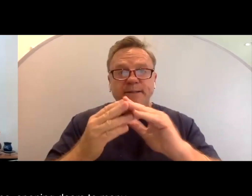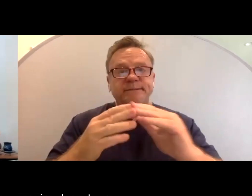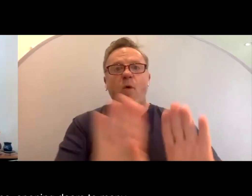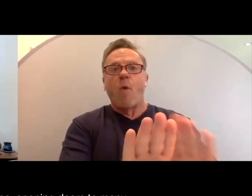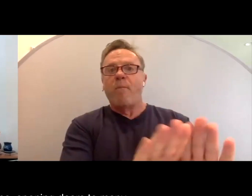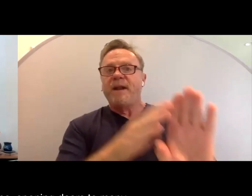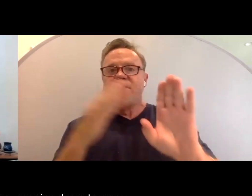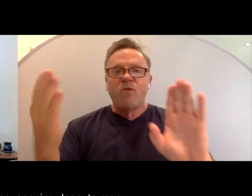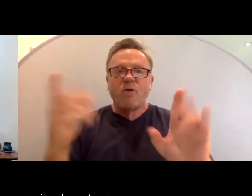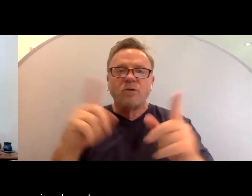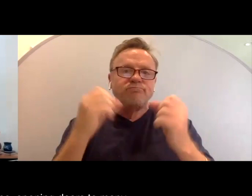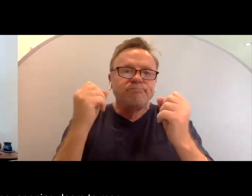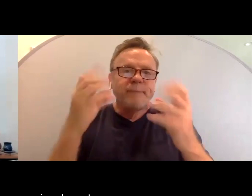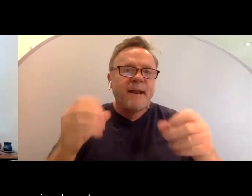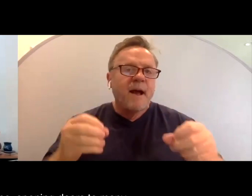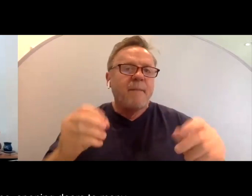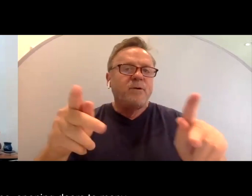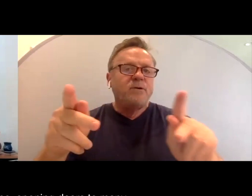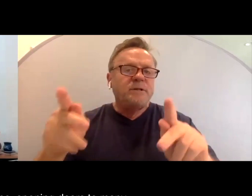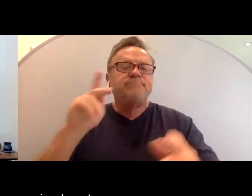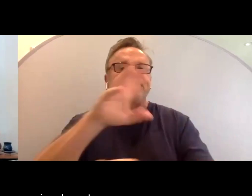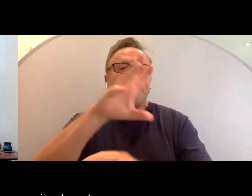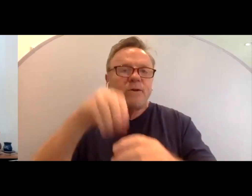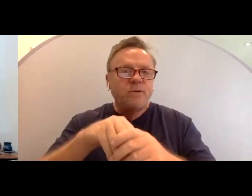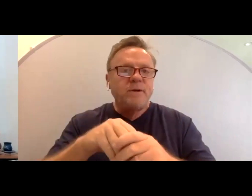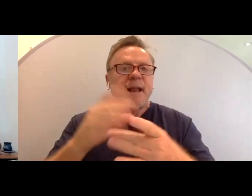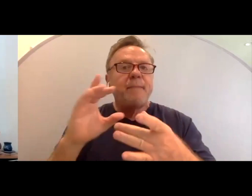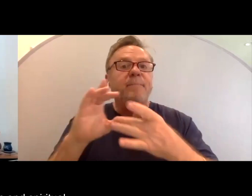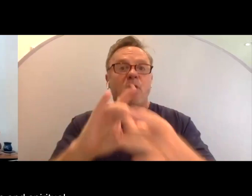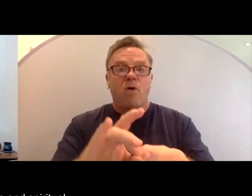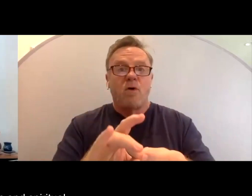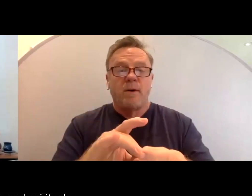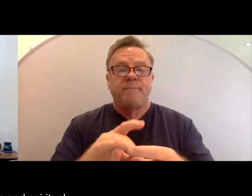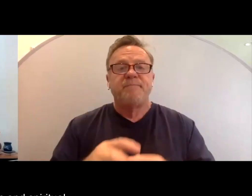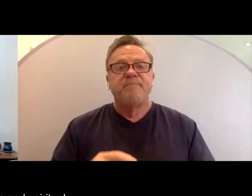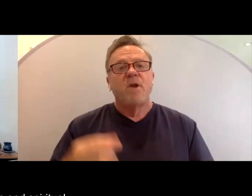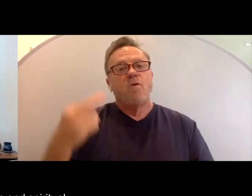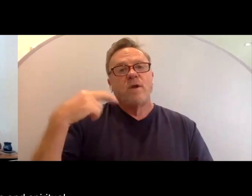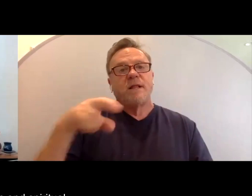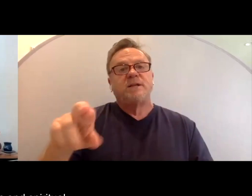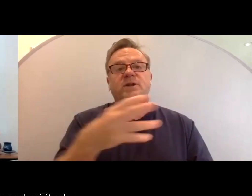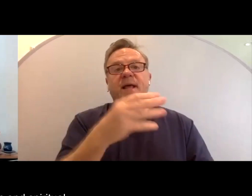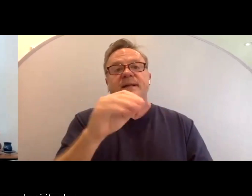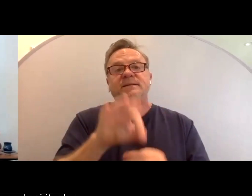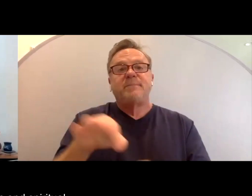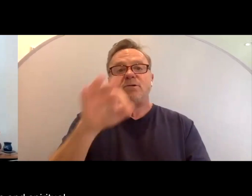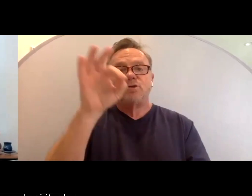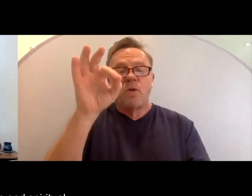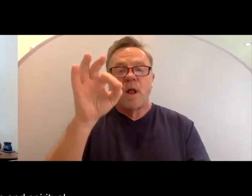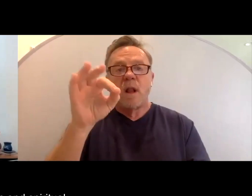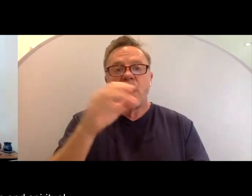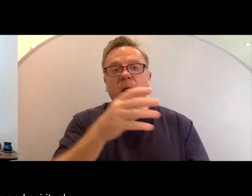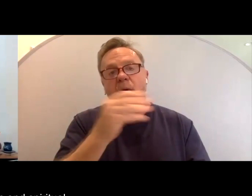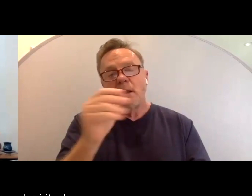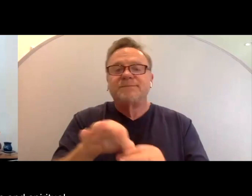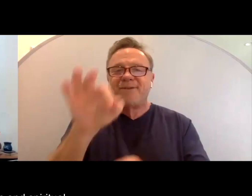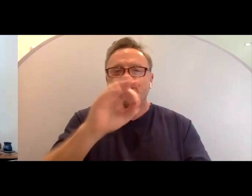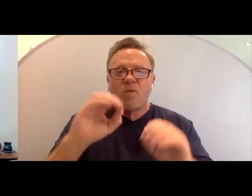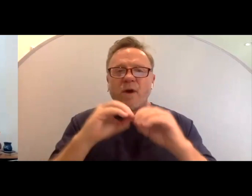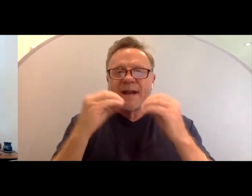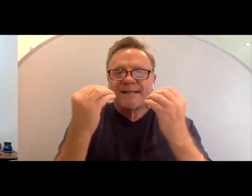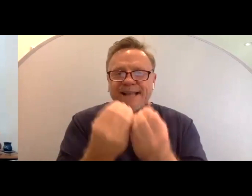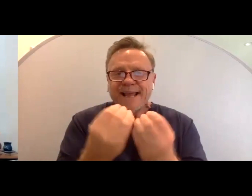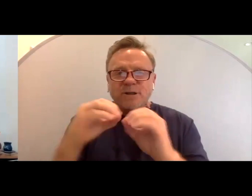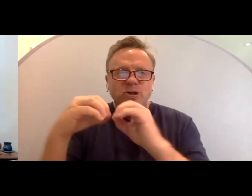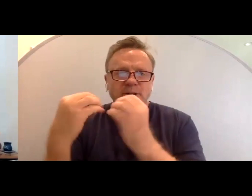to many opportunities to be included and to belong. Religious and spiritual and spiritual organizations